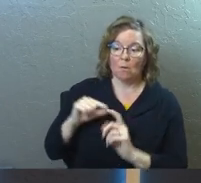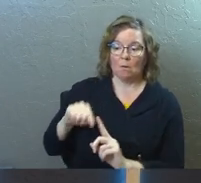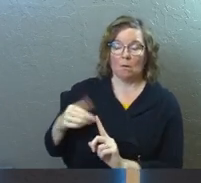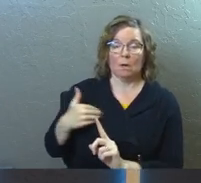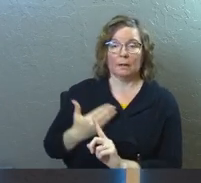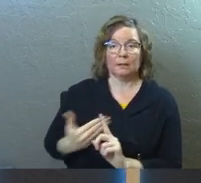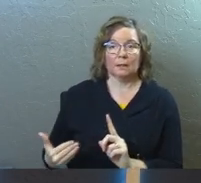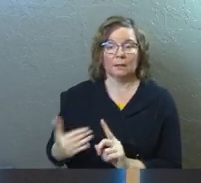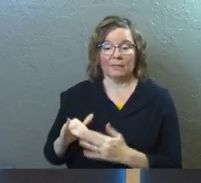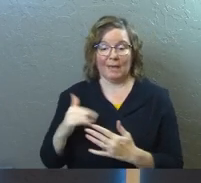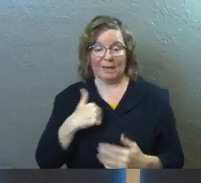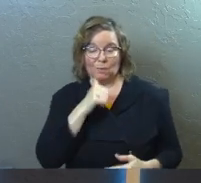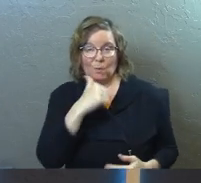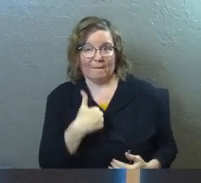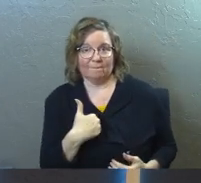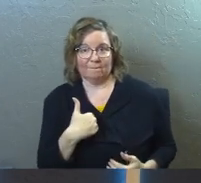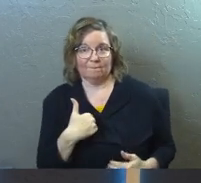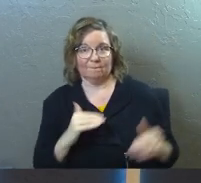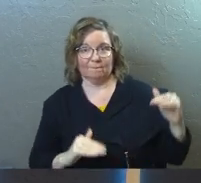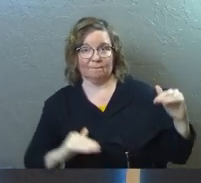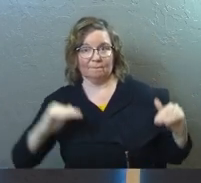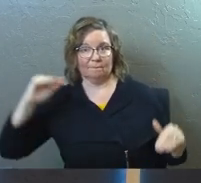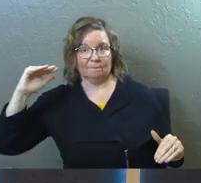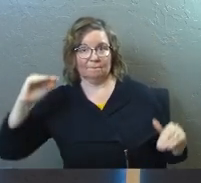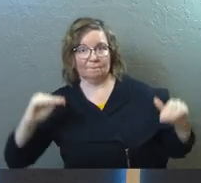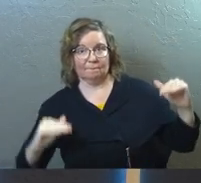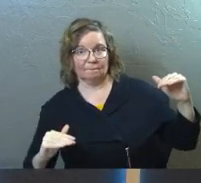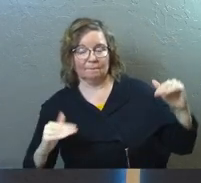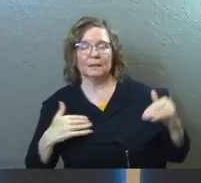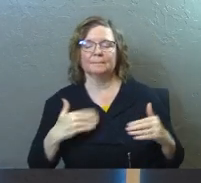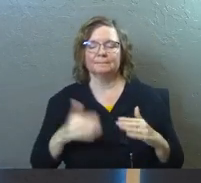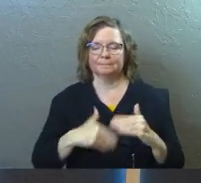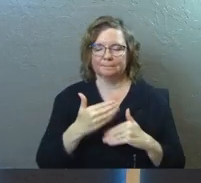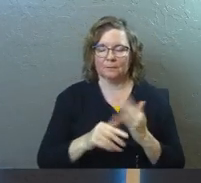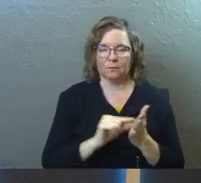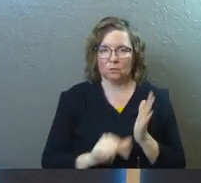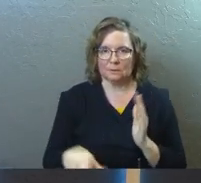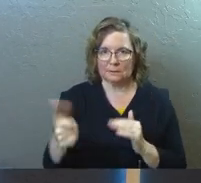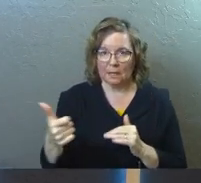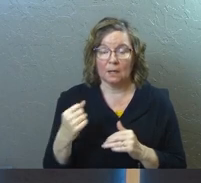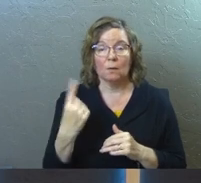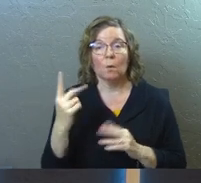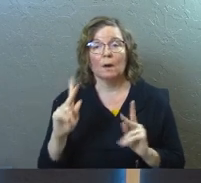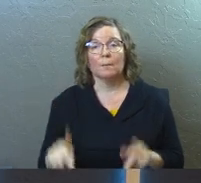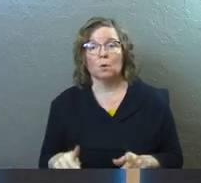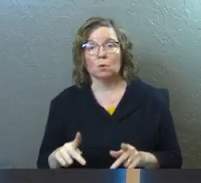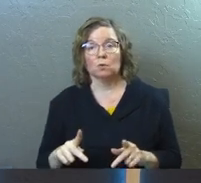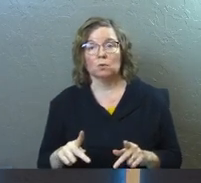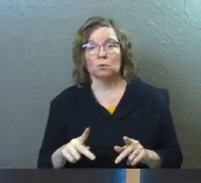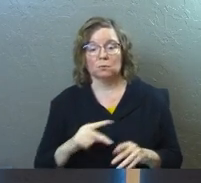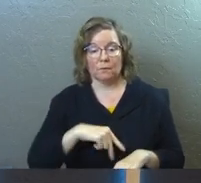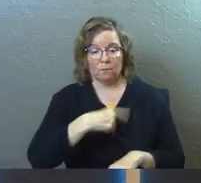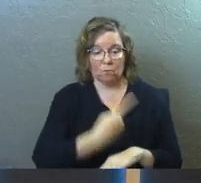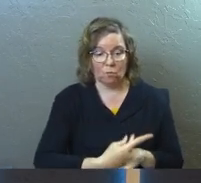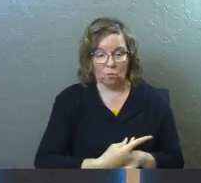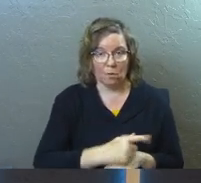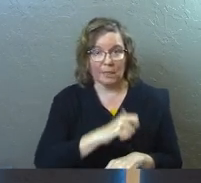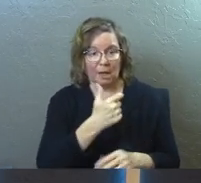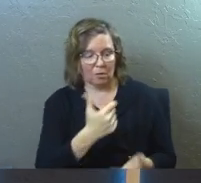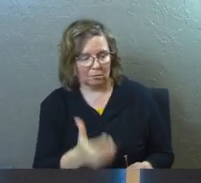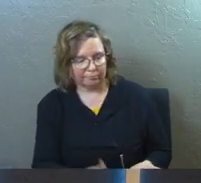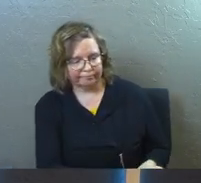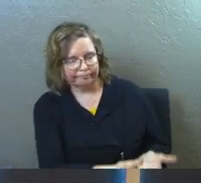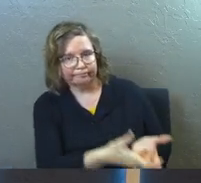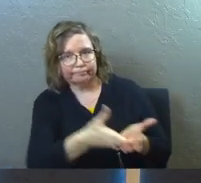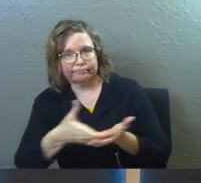has things that I don't have. Um, next verse, verse 10, if one person falls, the other can reach out and help,